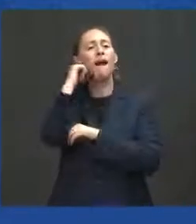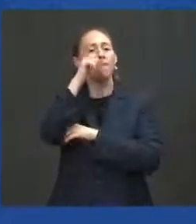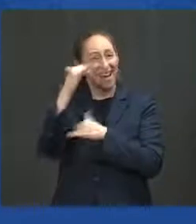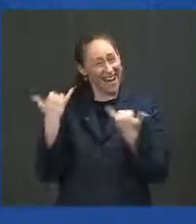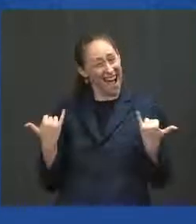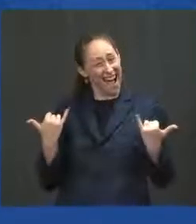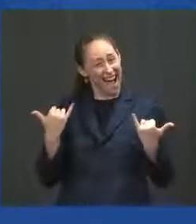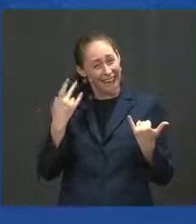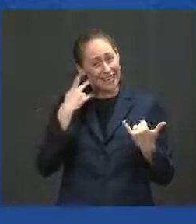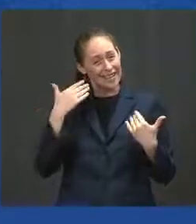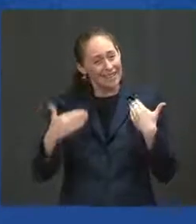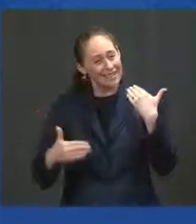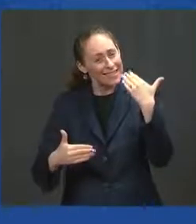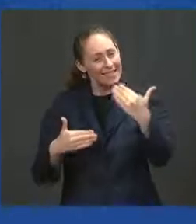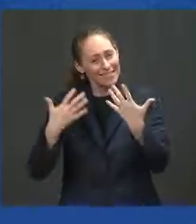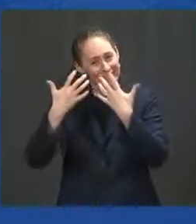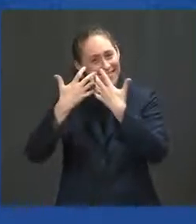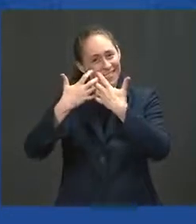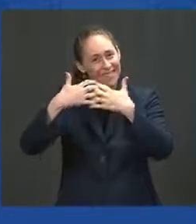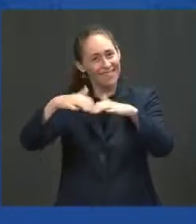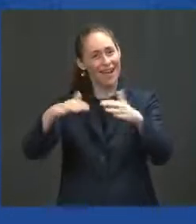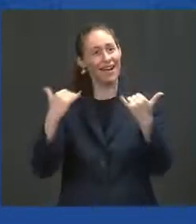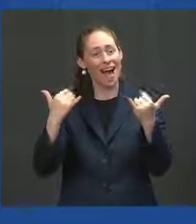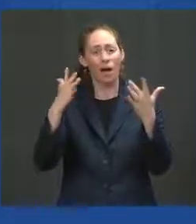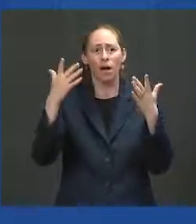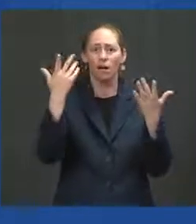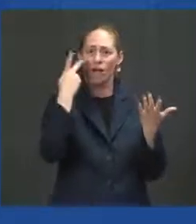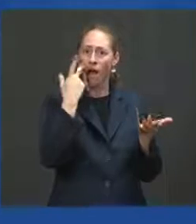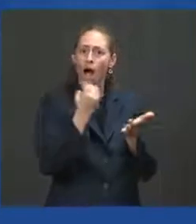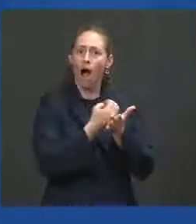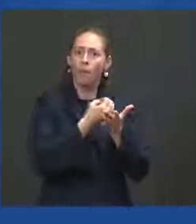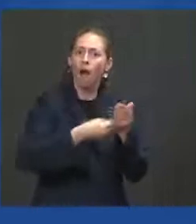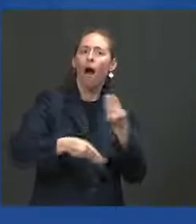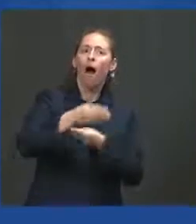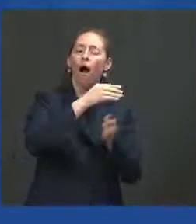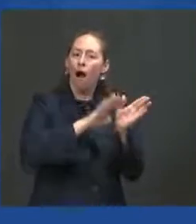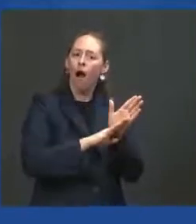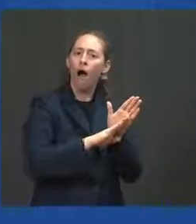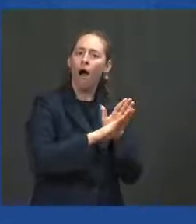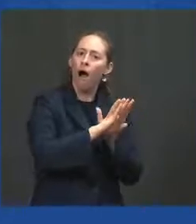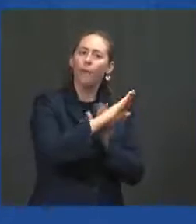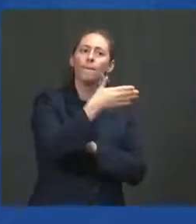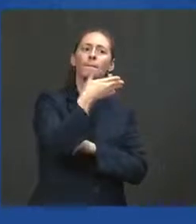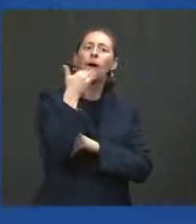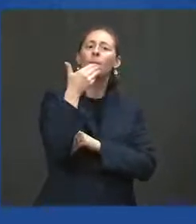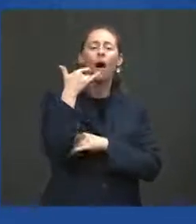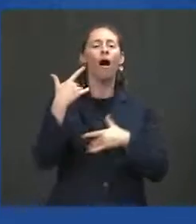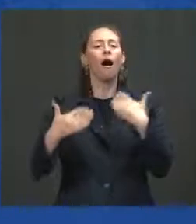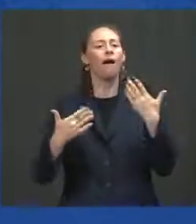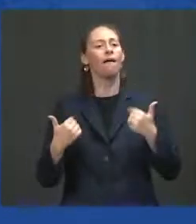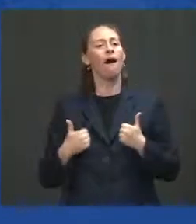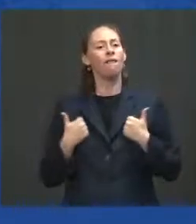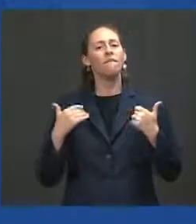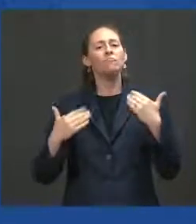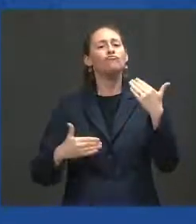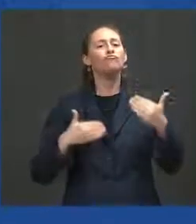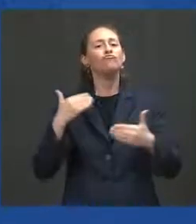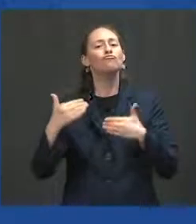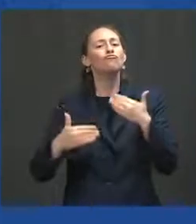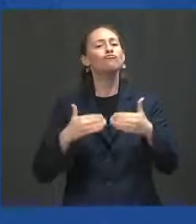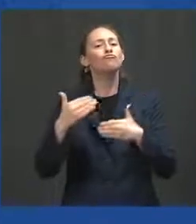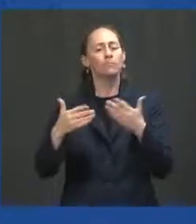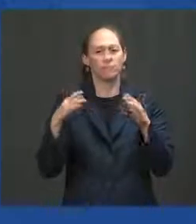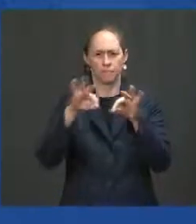If you help, it helps our economy. It gets everything moving. It keeps us growing. Together, we've made